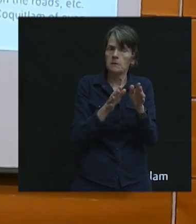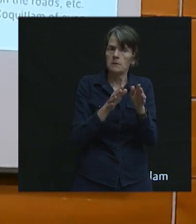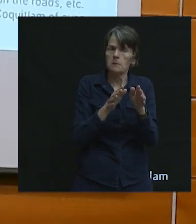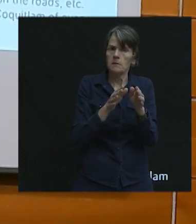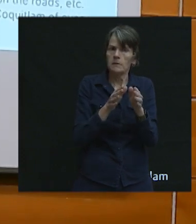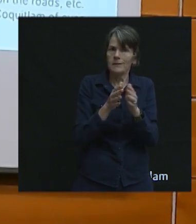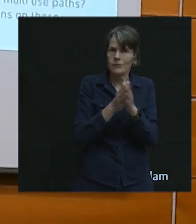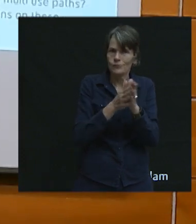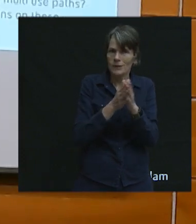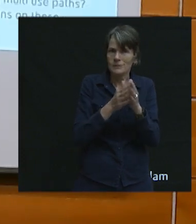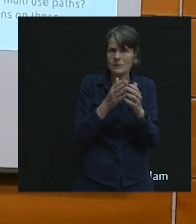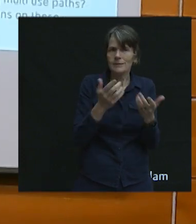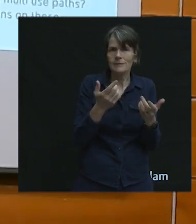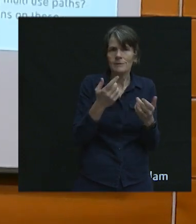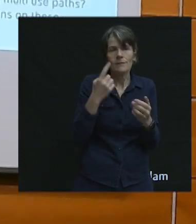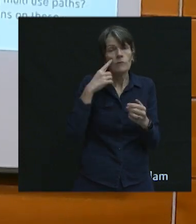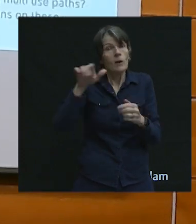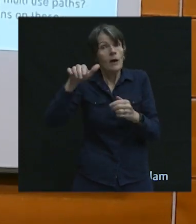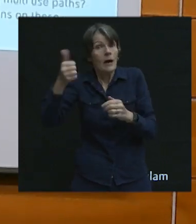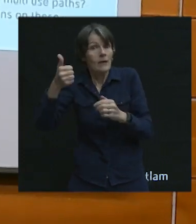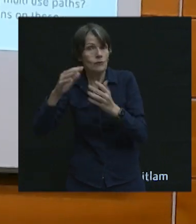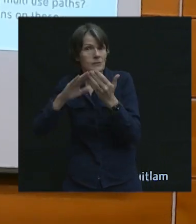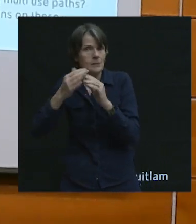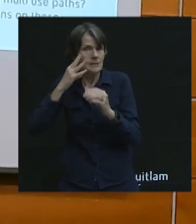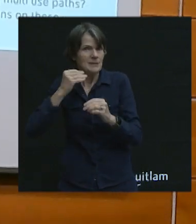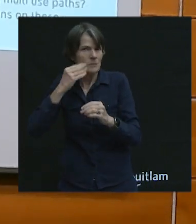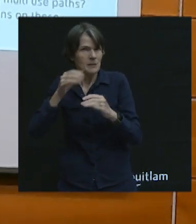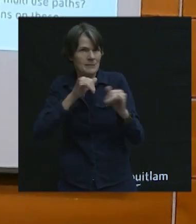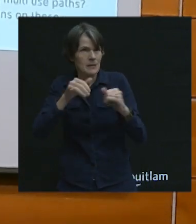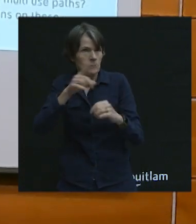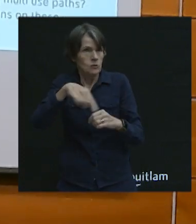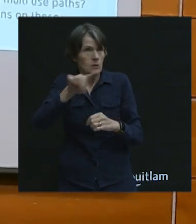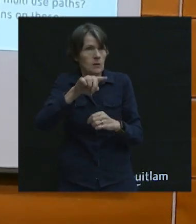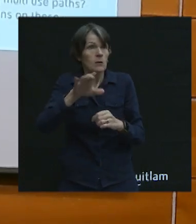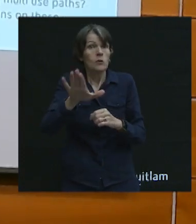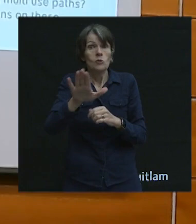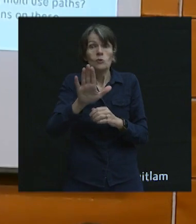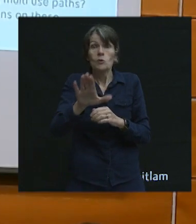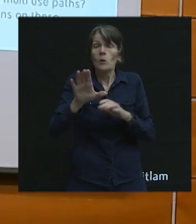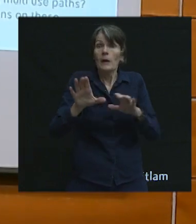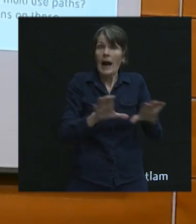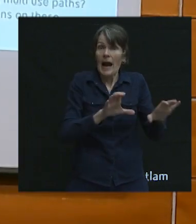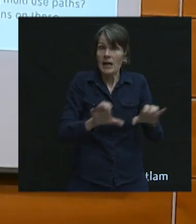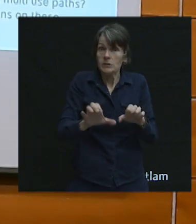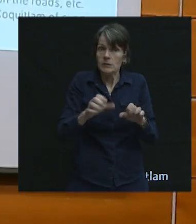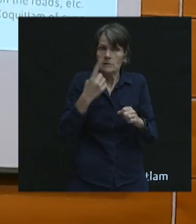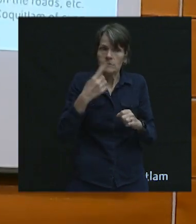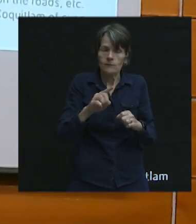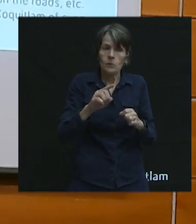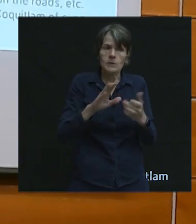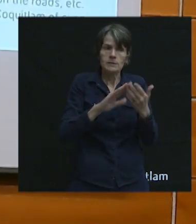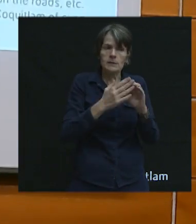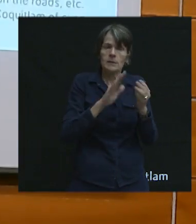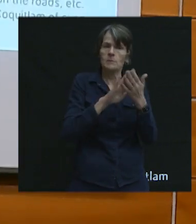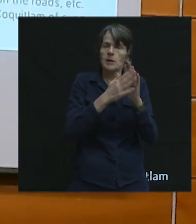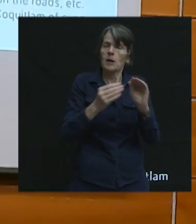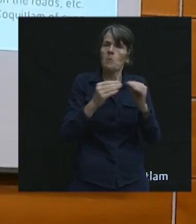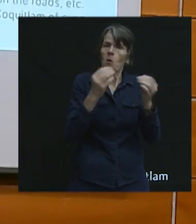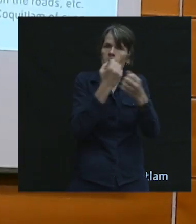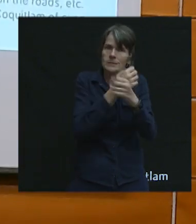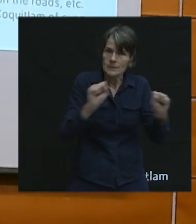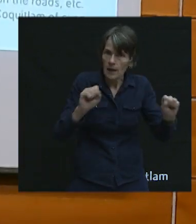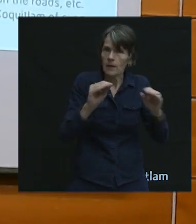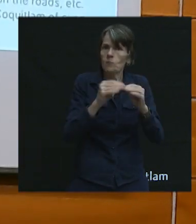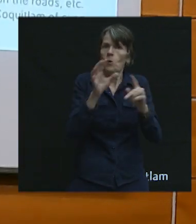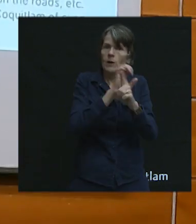this exercise that you're going through is that actions that you take to make your city more climate resilient and safer